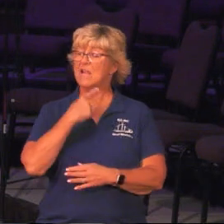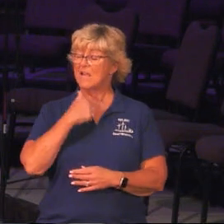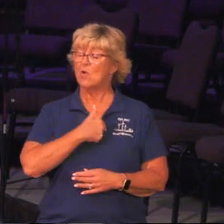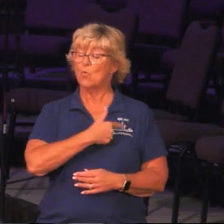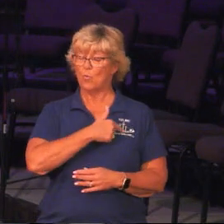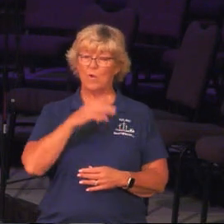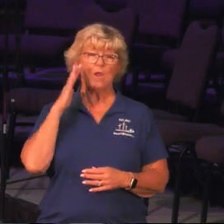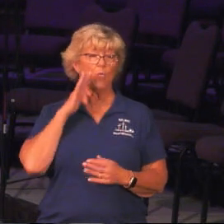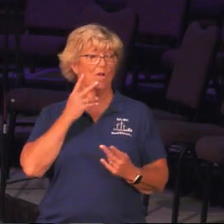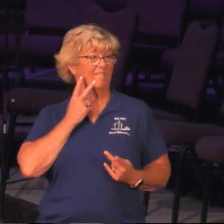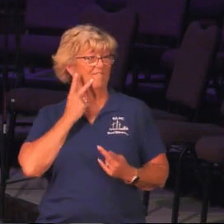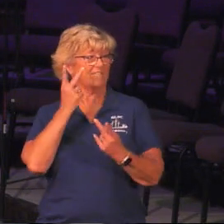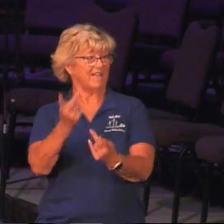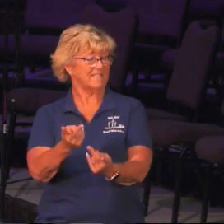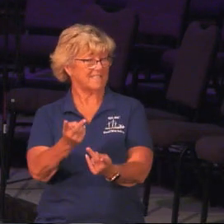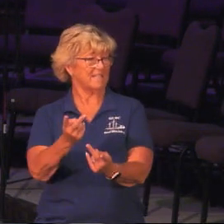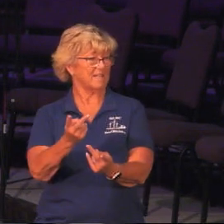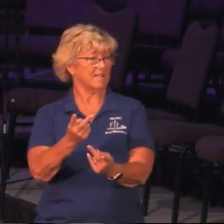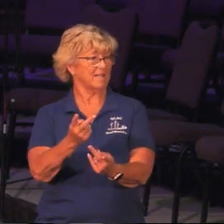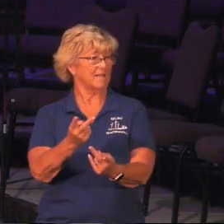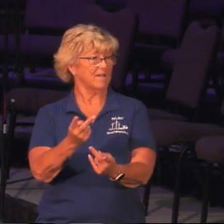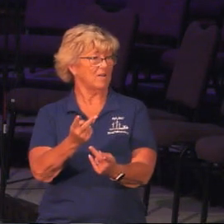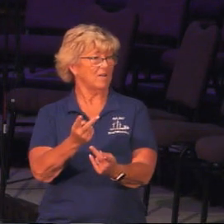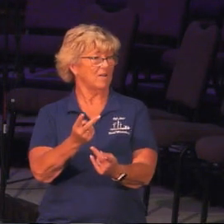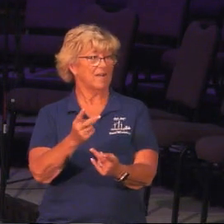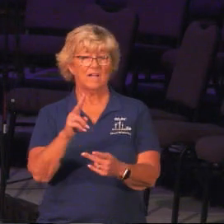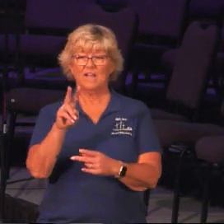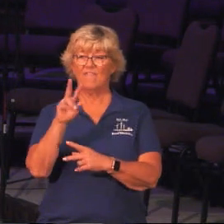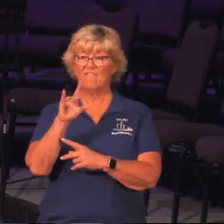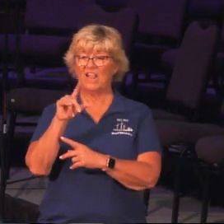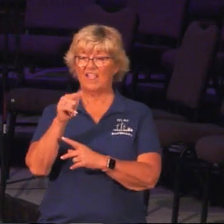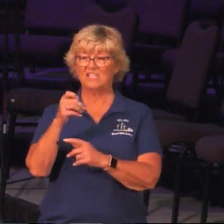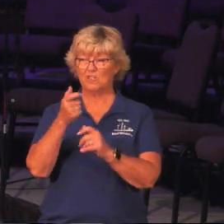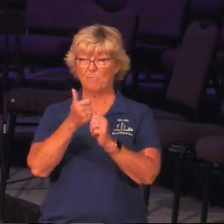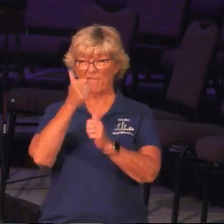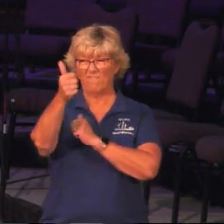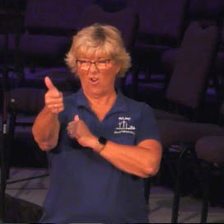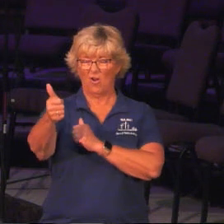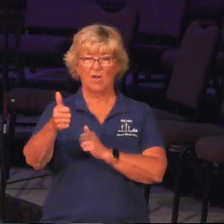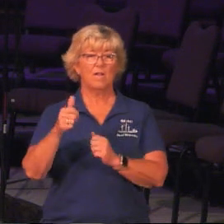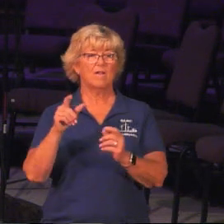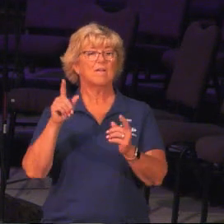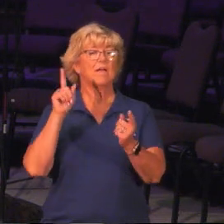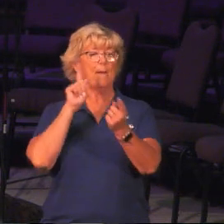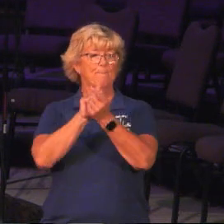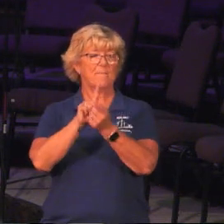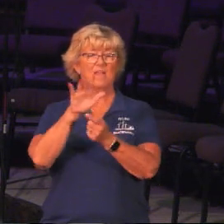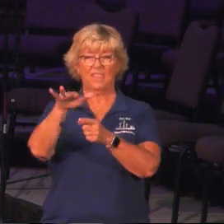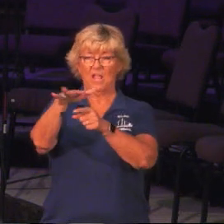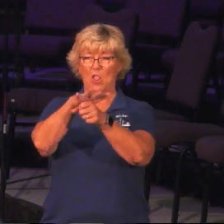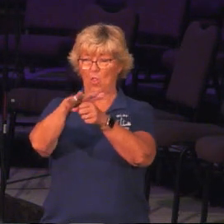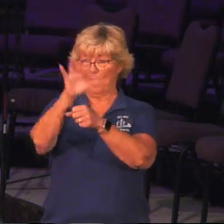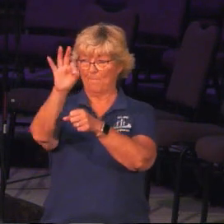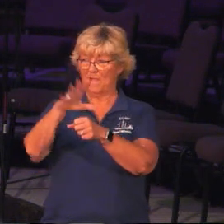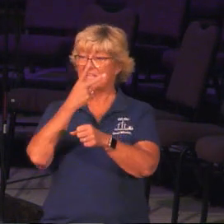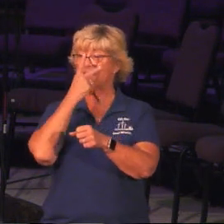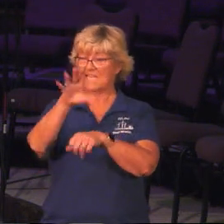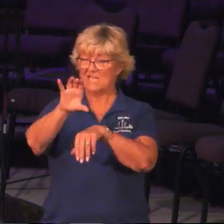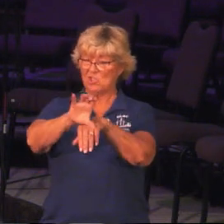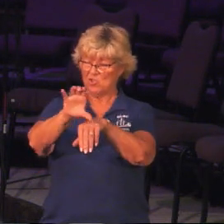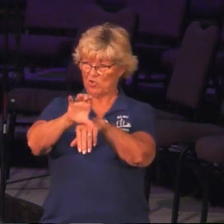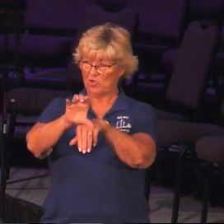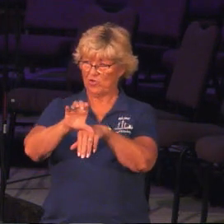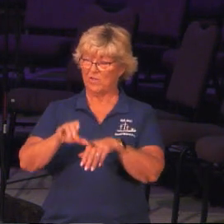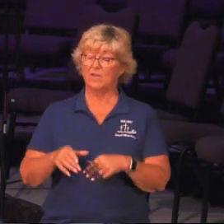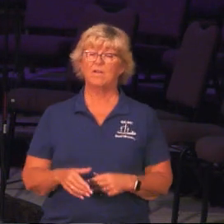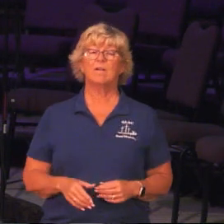going to be visiting a village that's quite a ways away. And we're going to meet the local pastor, his wife, and see his church. And